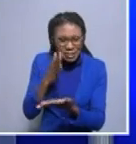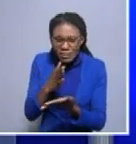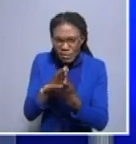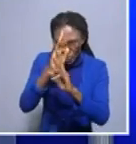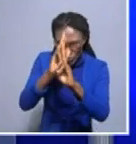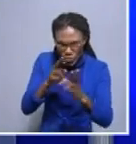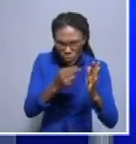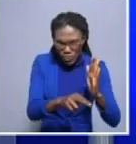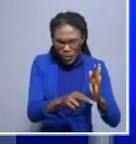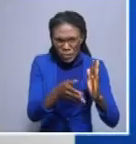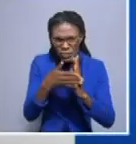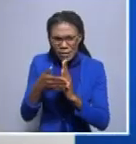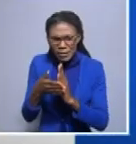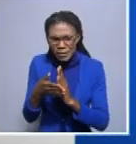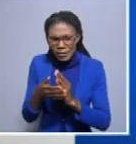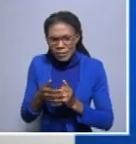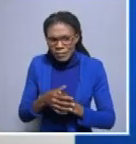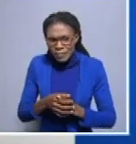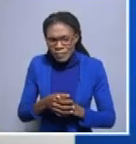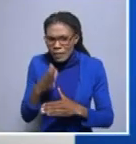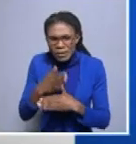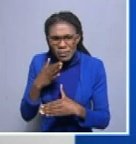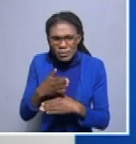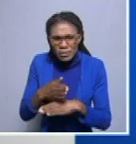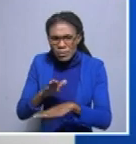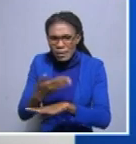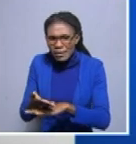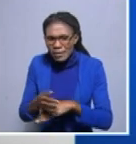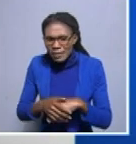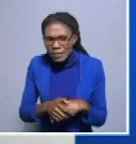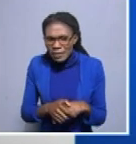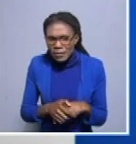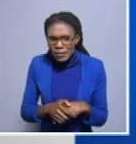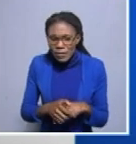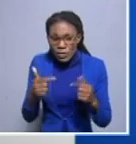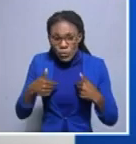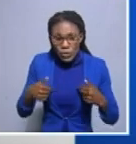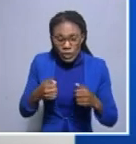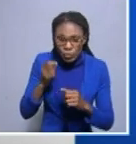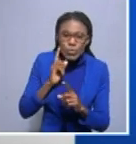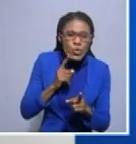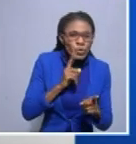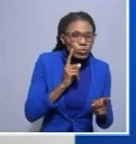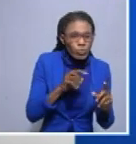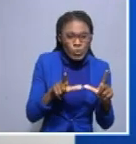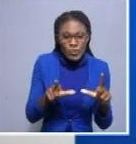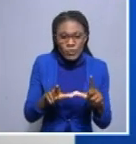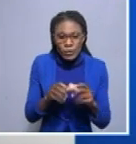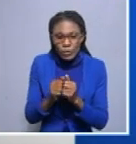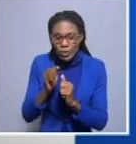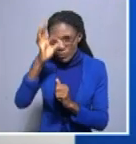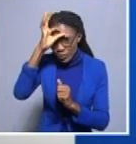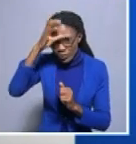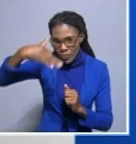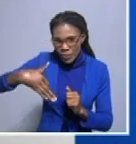the lockdown regulations? Yes, Theo, we are here in Vantuk patrolling with the Namibian Police